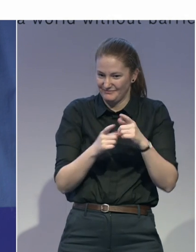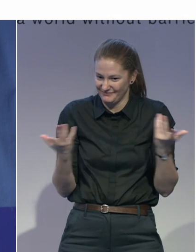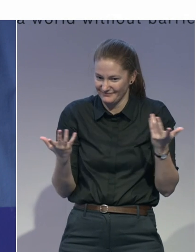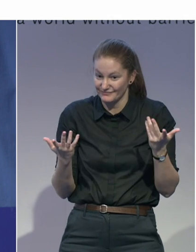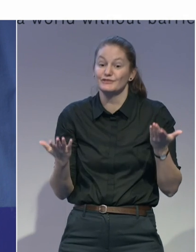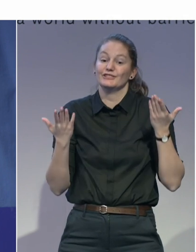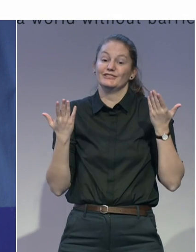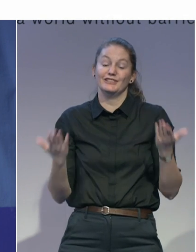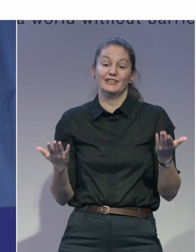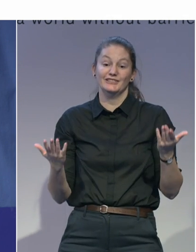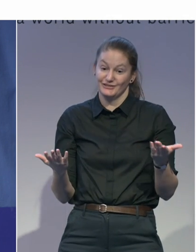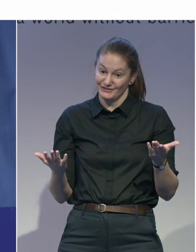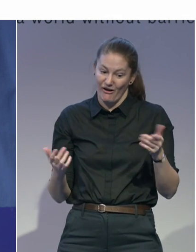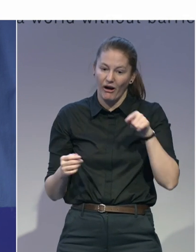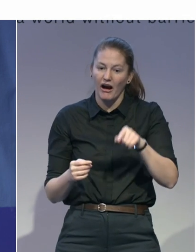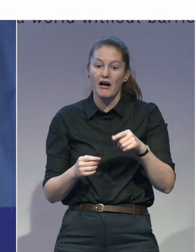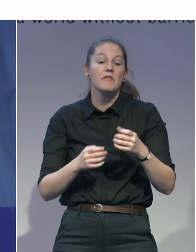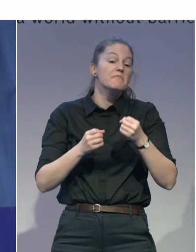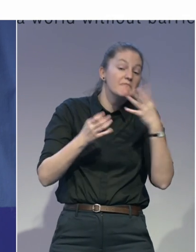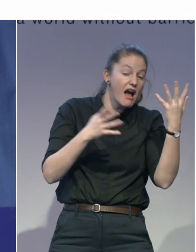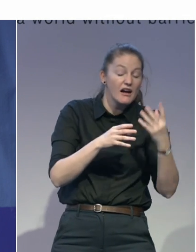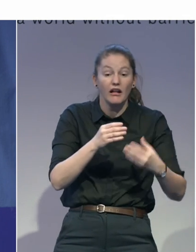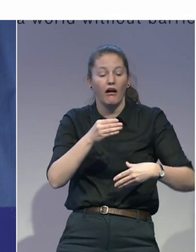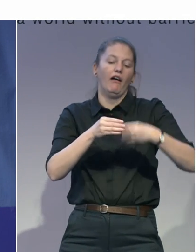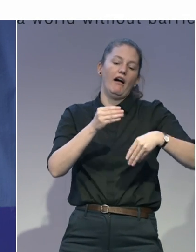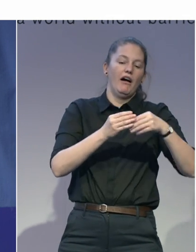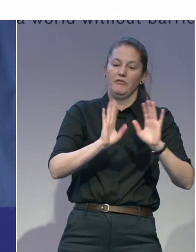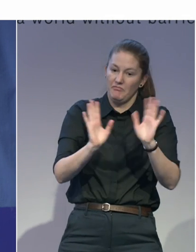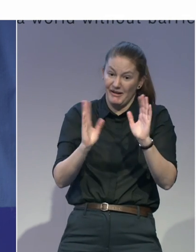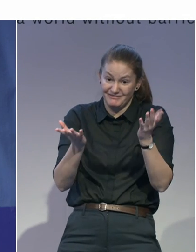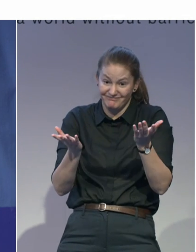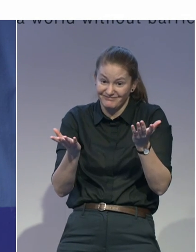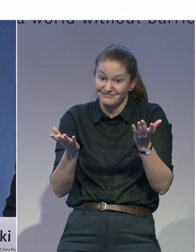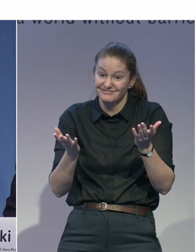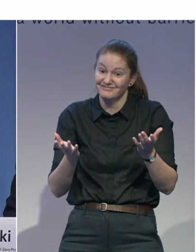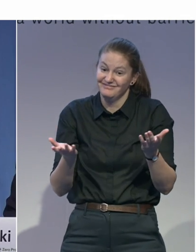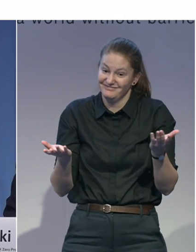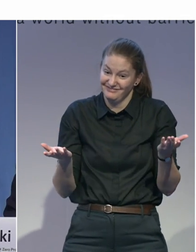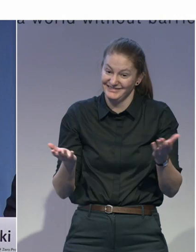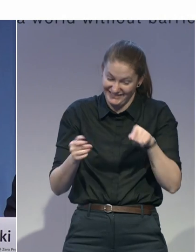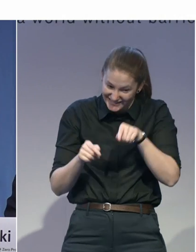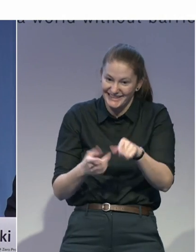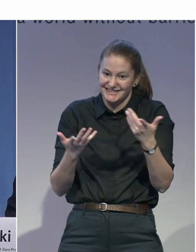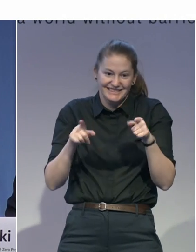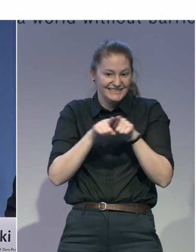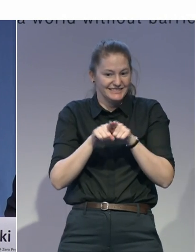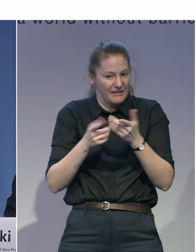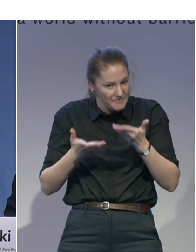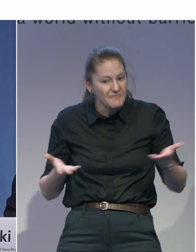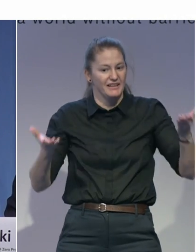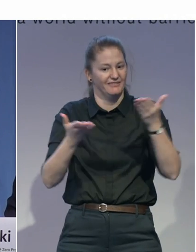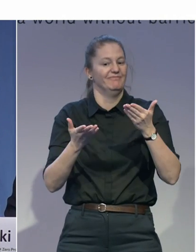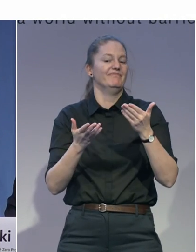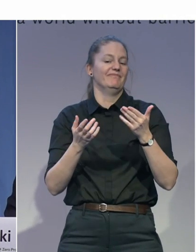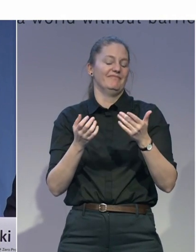level. We're looking for affordable life and dignity. You know, that's what I've enjoyed mostly about this panel